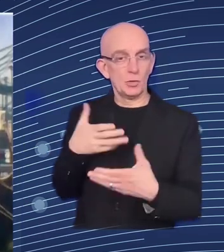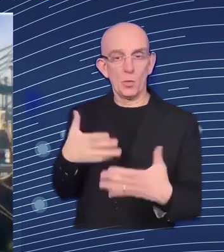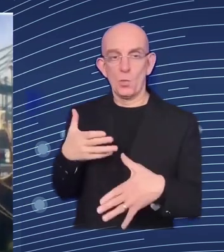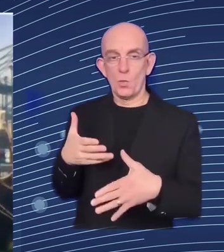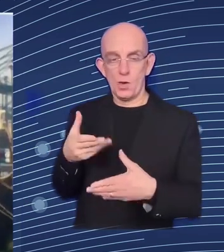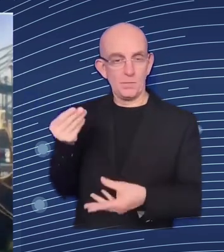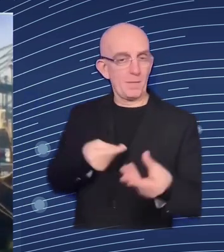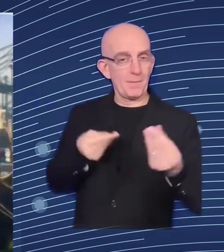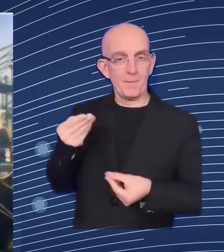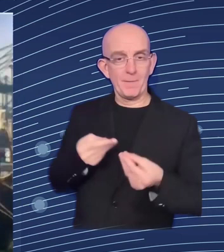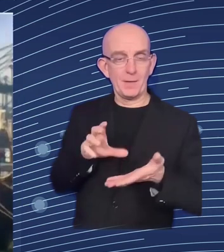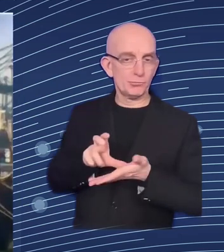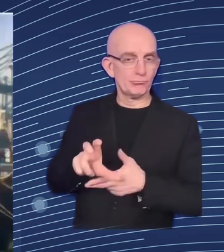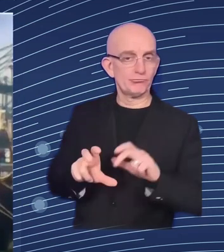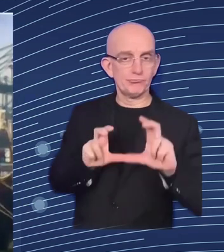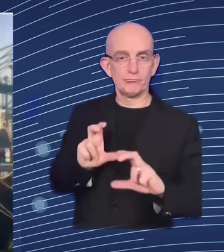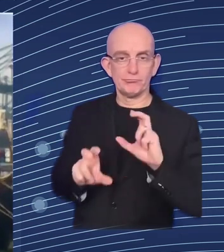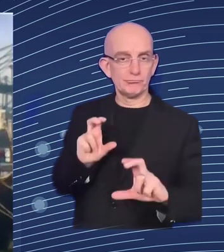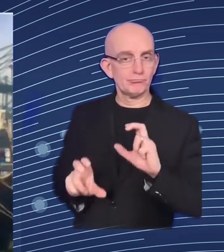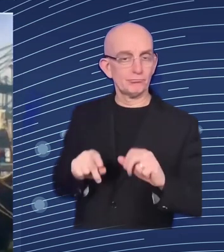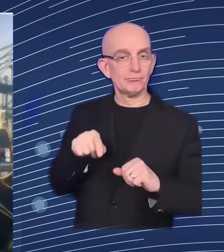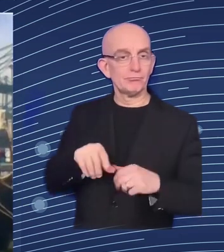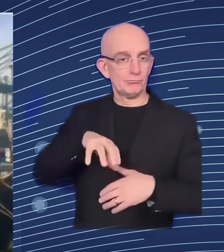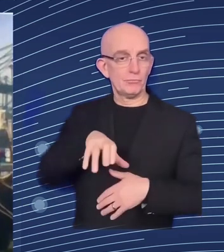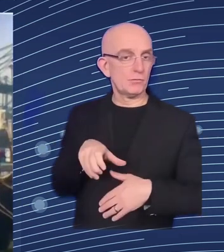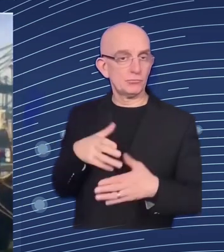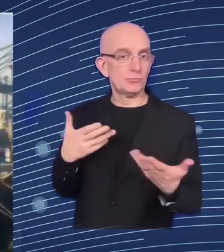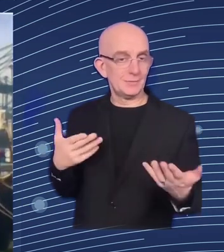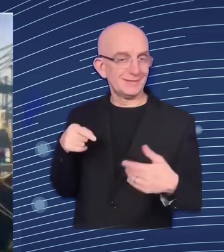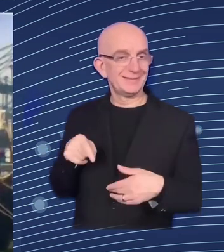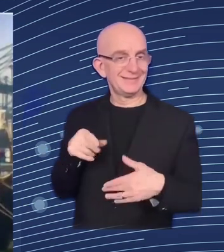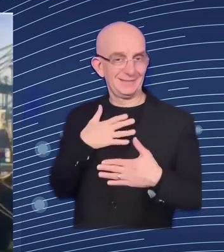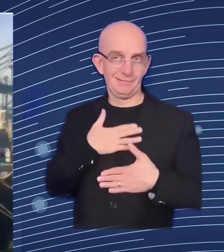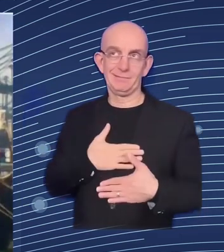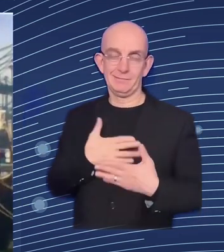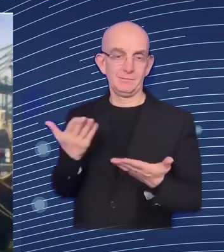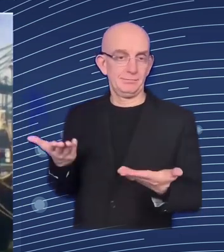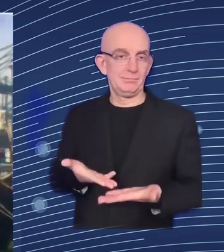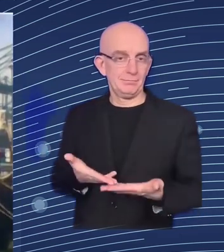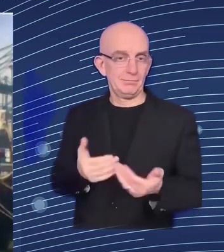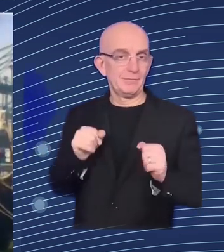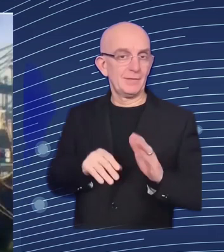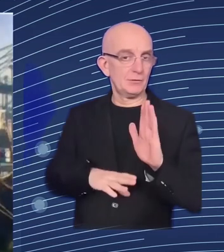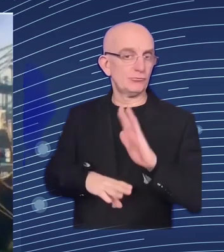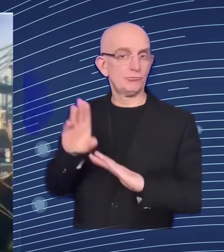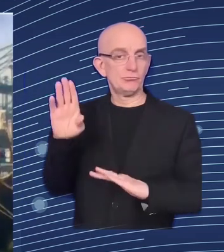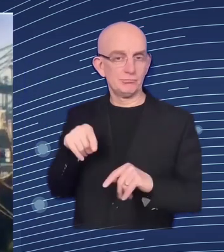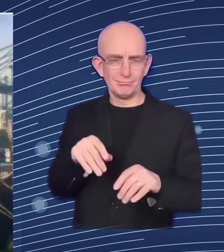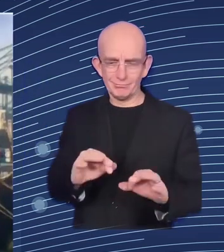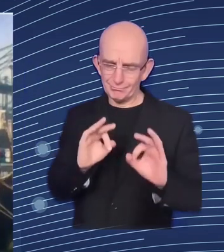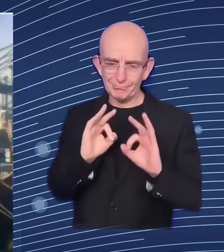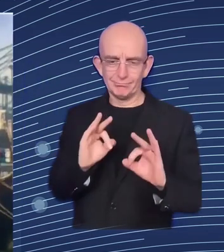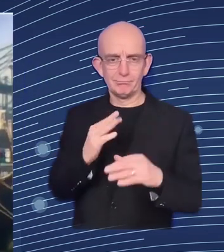and it's a source of well-paid jobs yes the average salary in ukraine at the moment is very low it's about 350 50